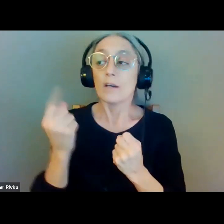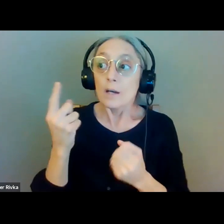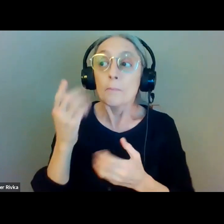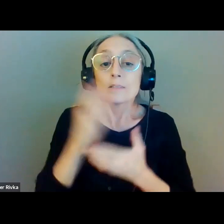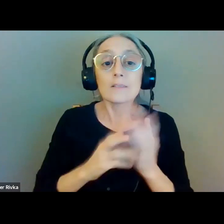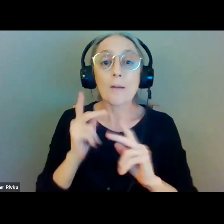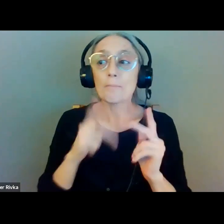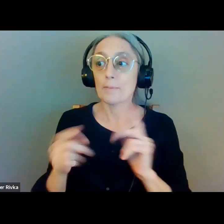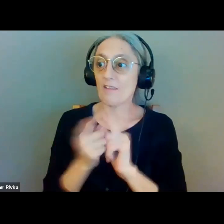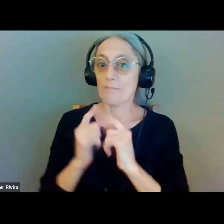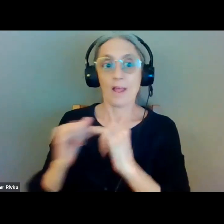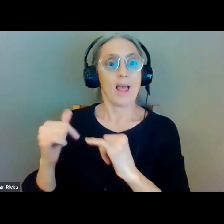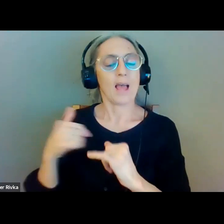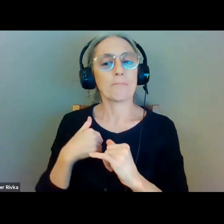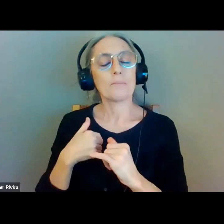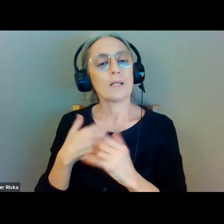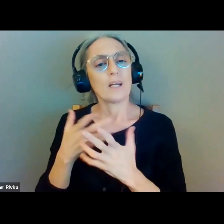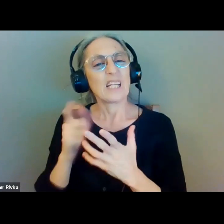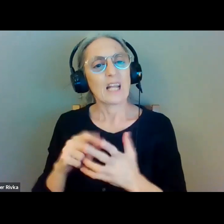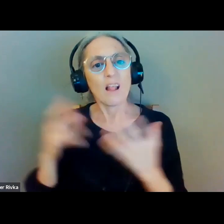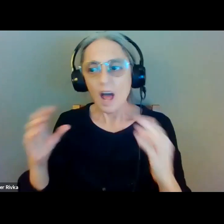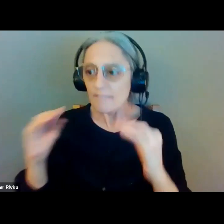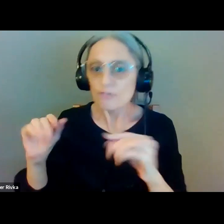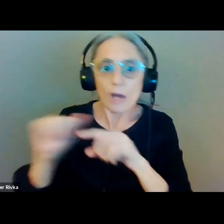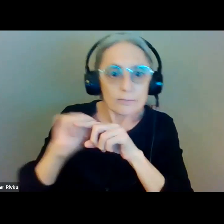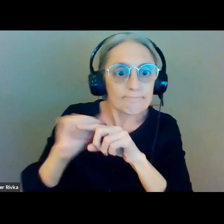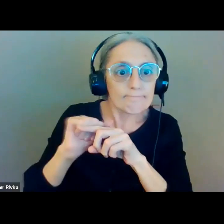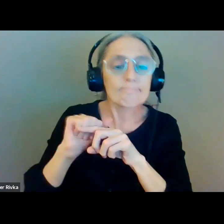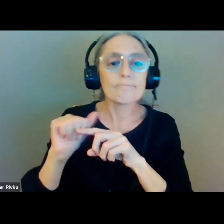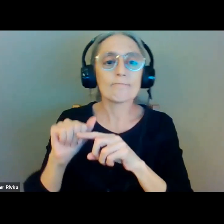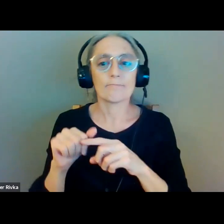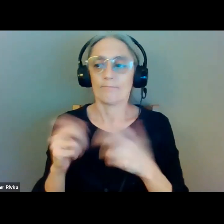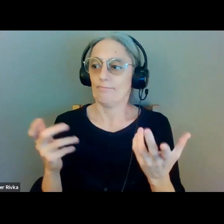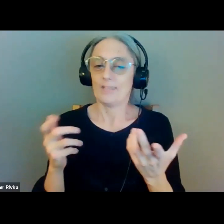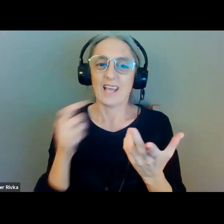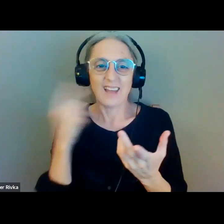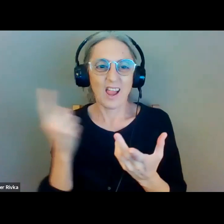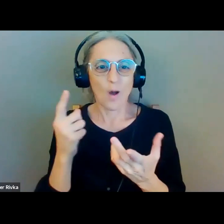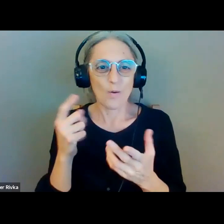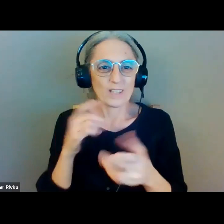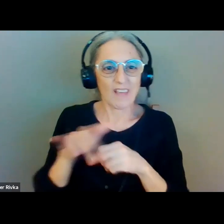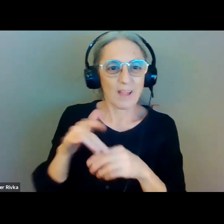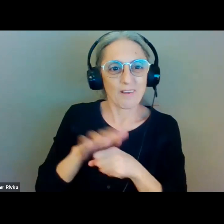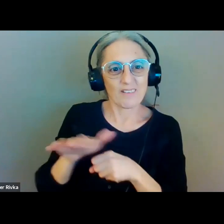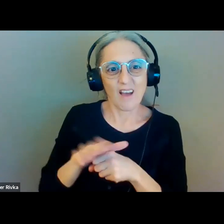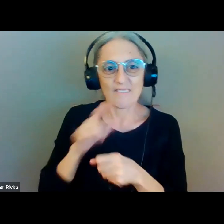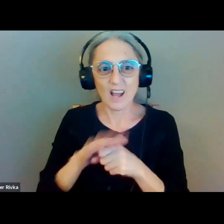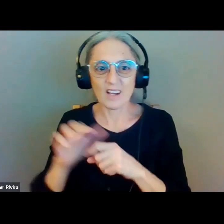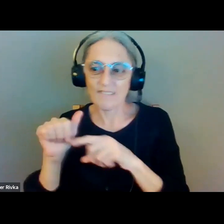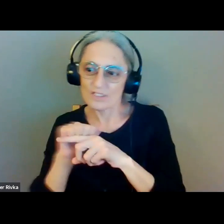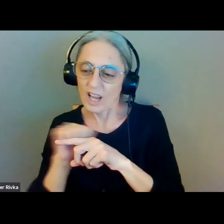isn't really available either and many of them have had a lot of accidents so there's a safety factor it